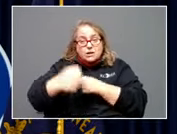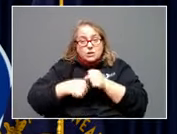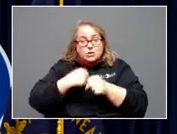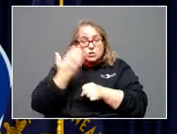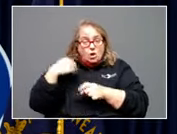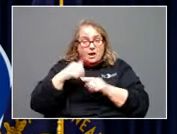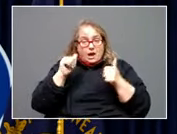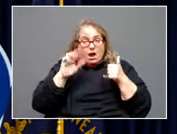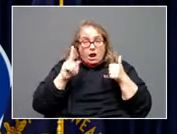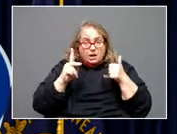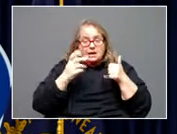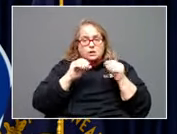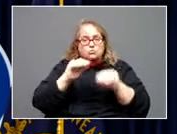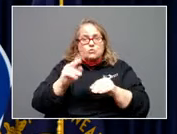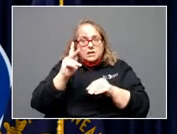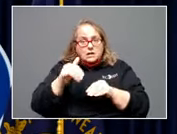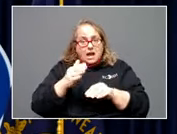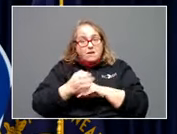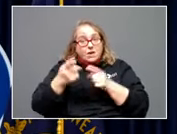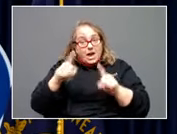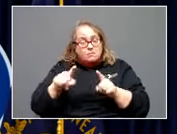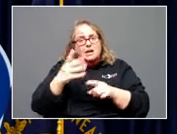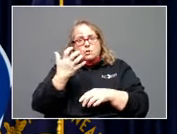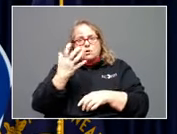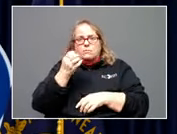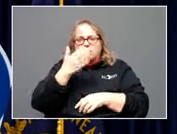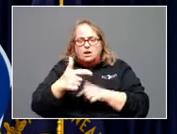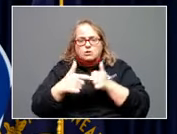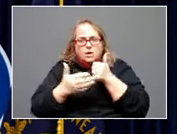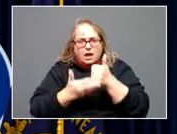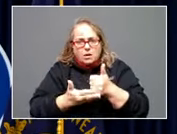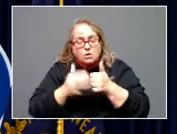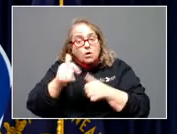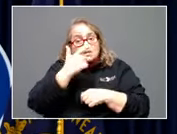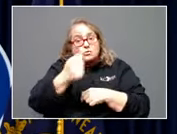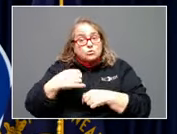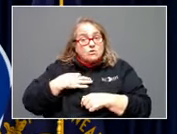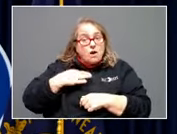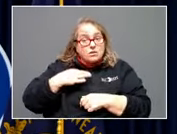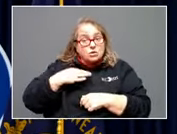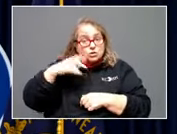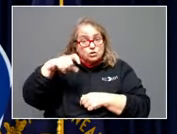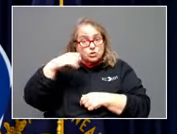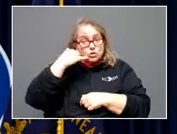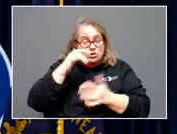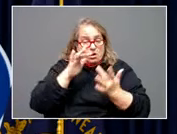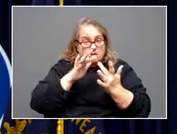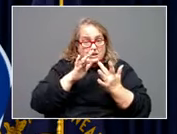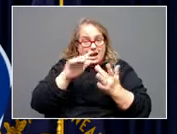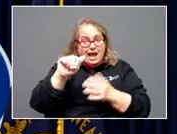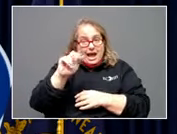after this happened, he wanted to be there to help. That's pretty neat. Those interested in volunteering should contact Andy